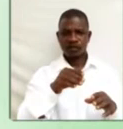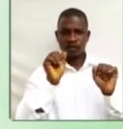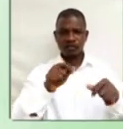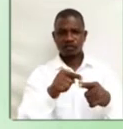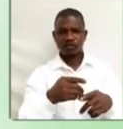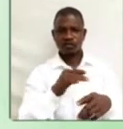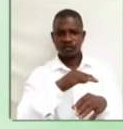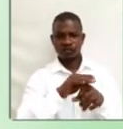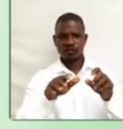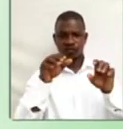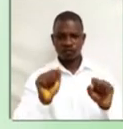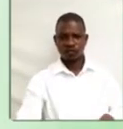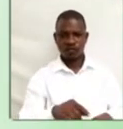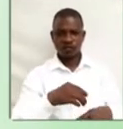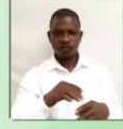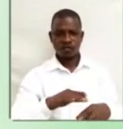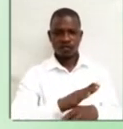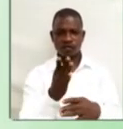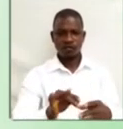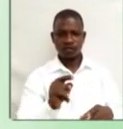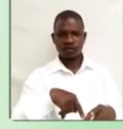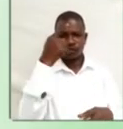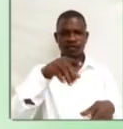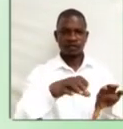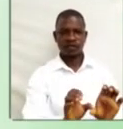last nine sounds in the next class.